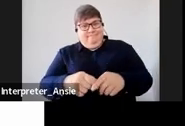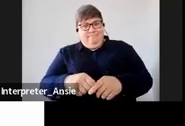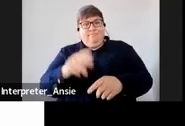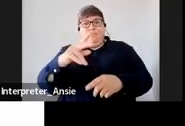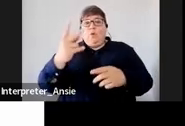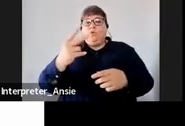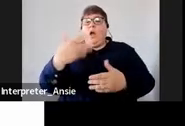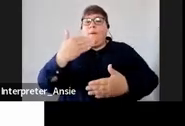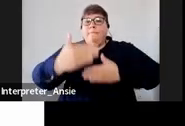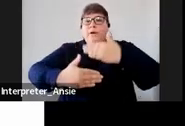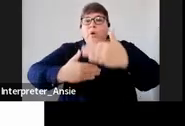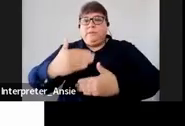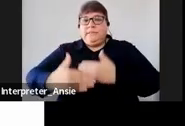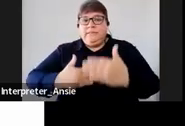itself